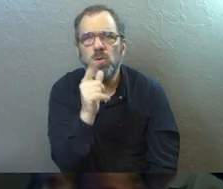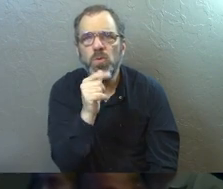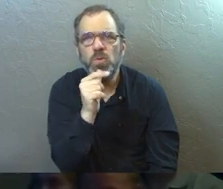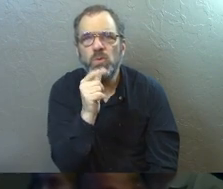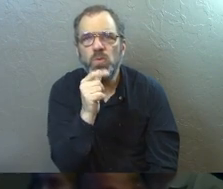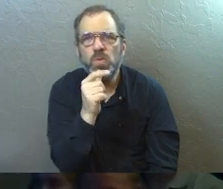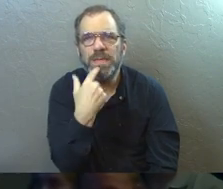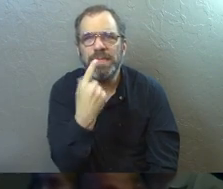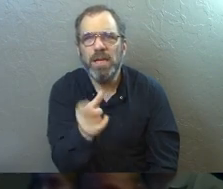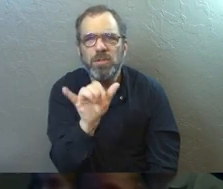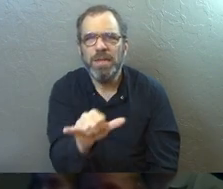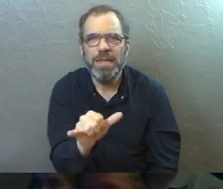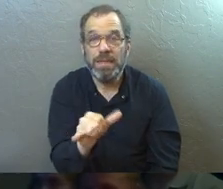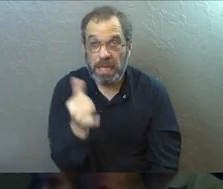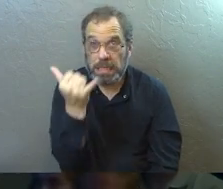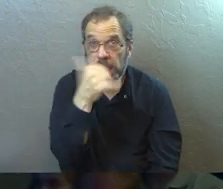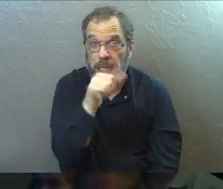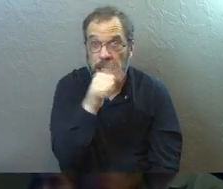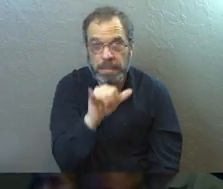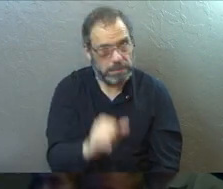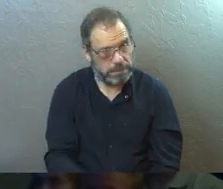See, that's not silly.